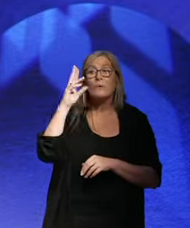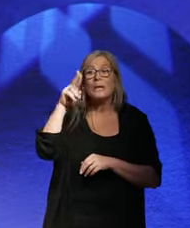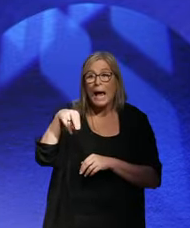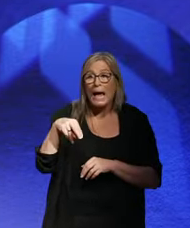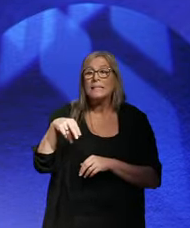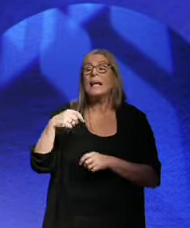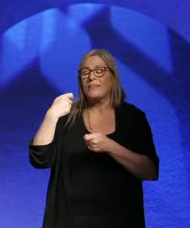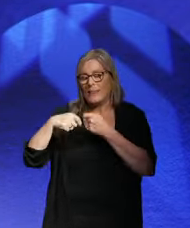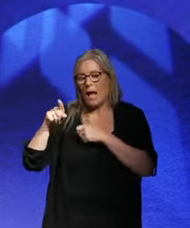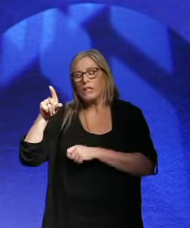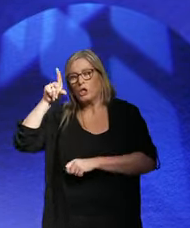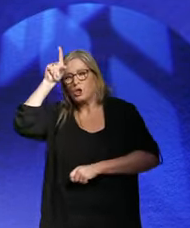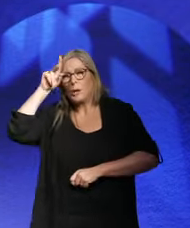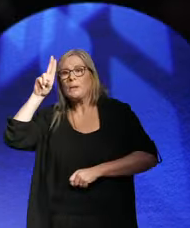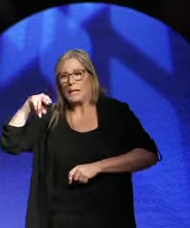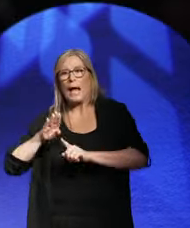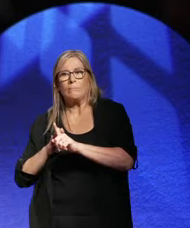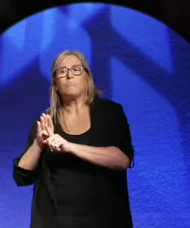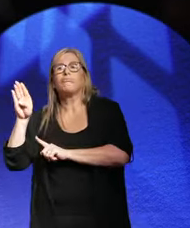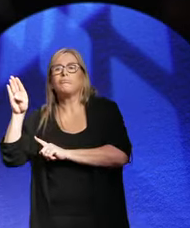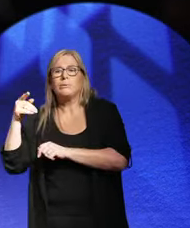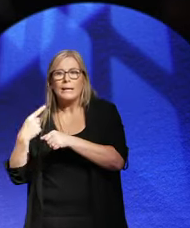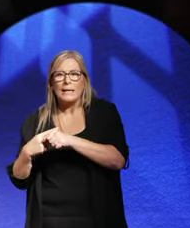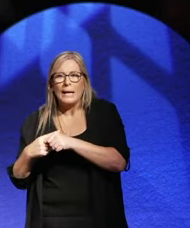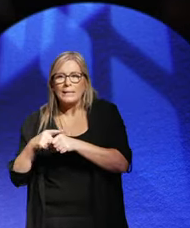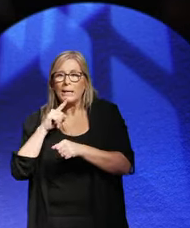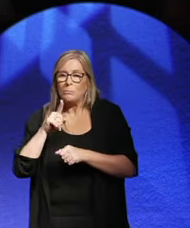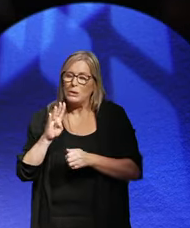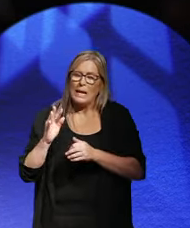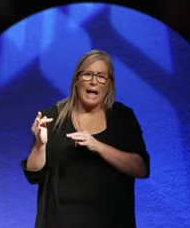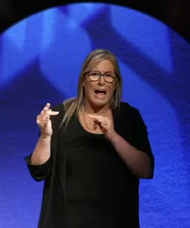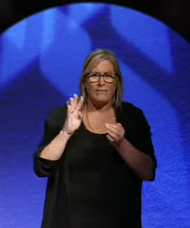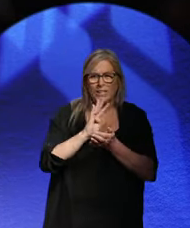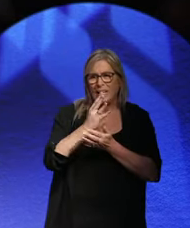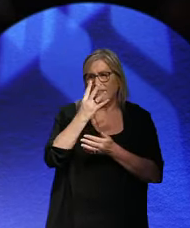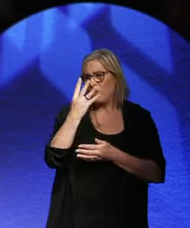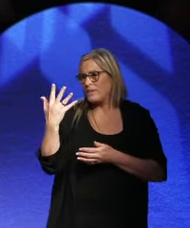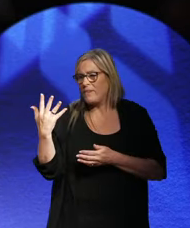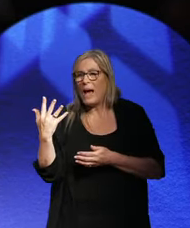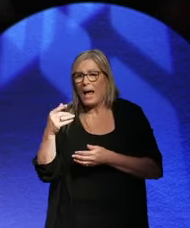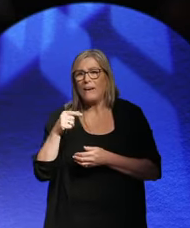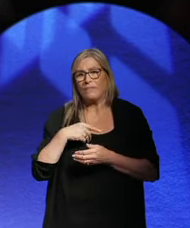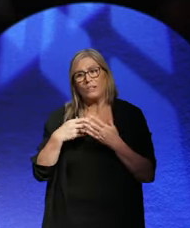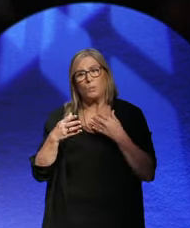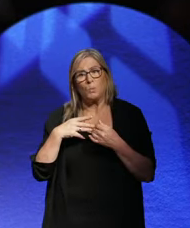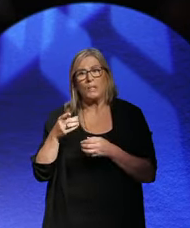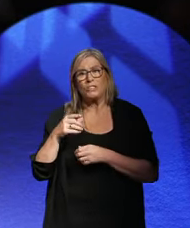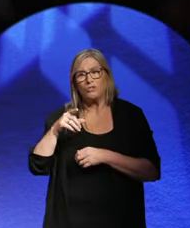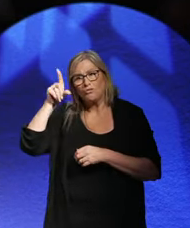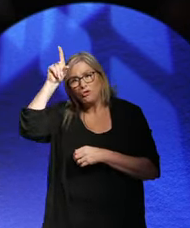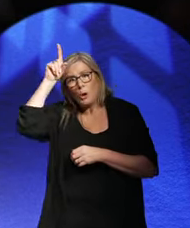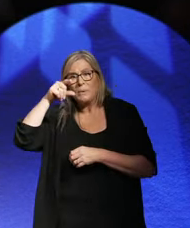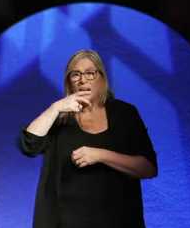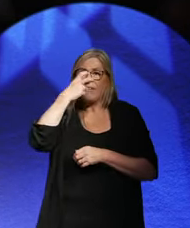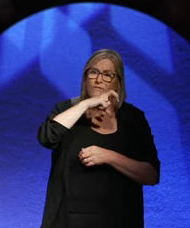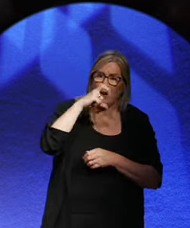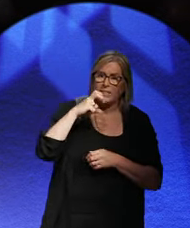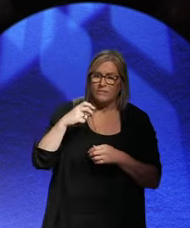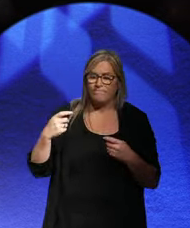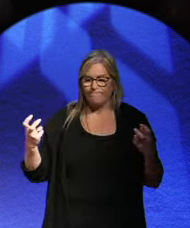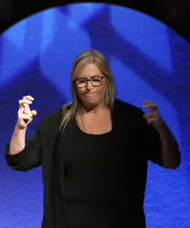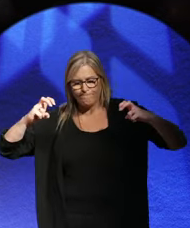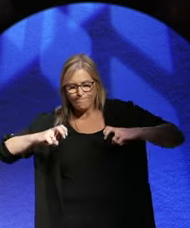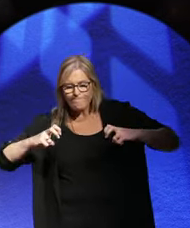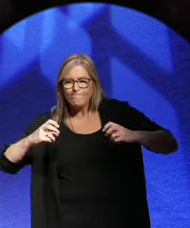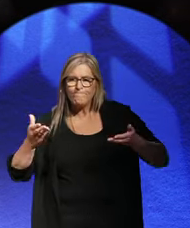then Germany can make its way in the world. Now, as we know, after 1945, that's what the two, Germany and France, did get together, and they